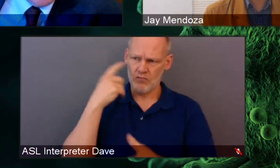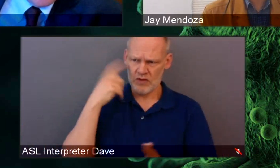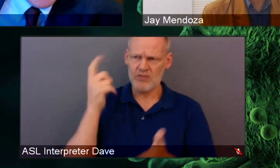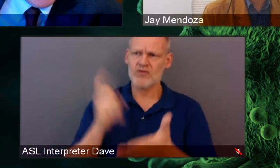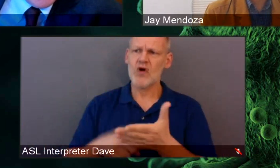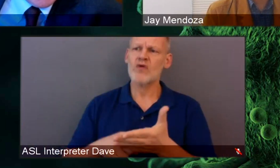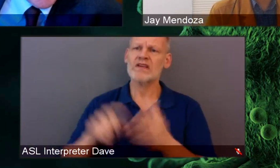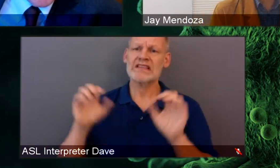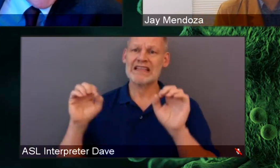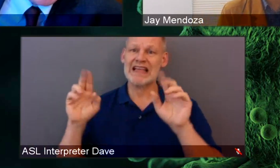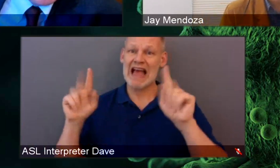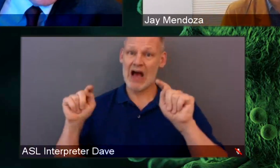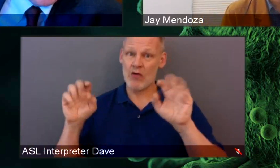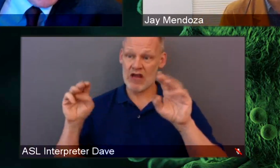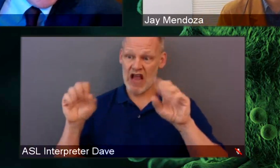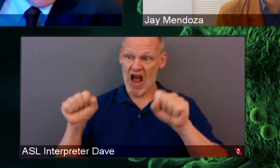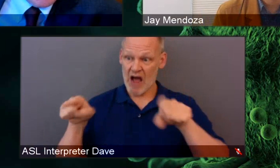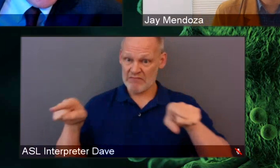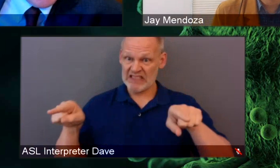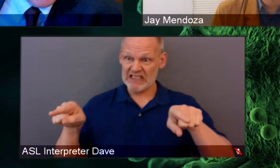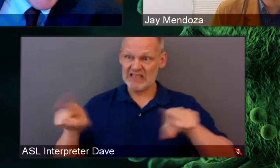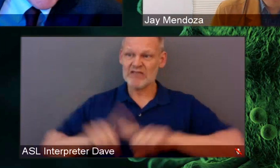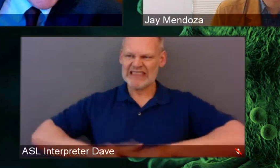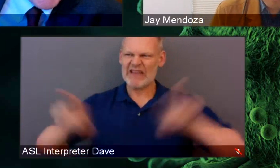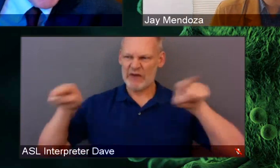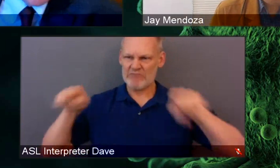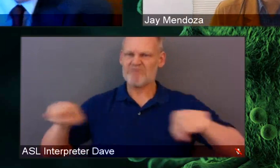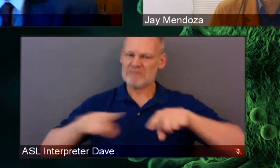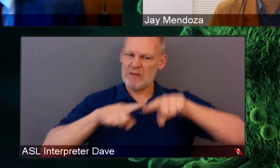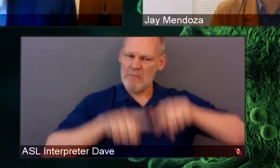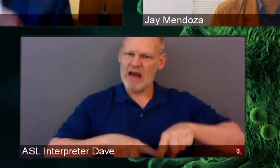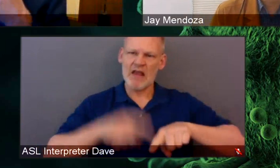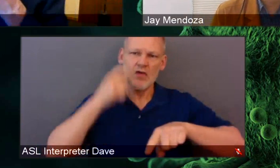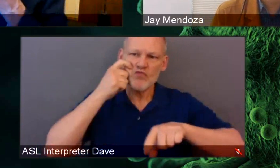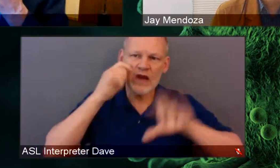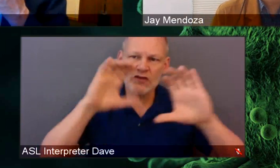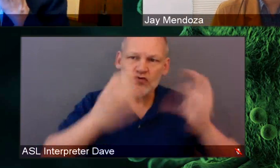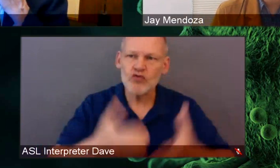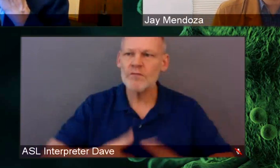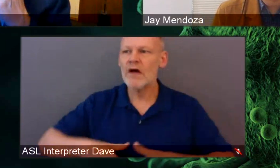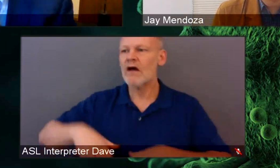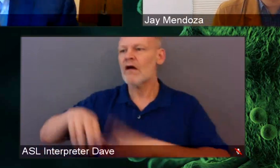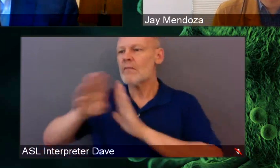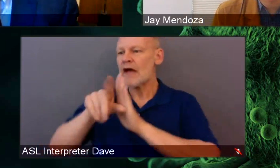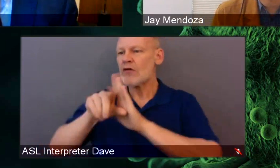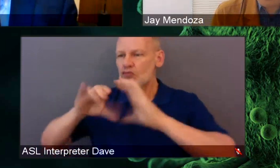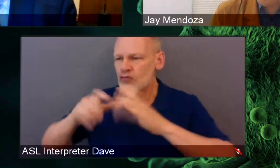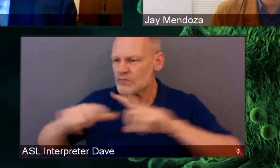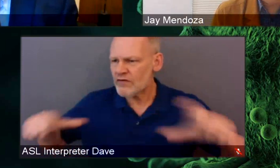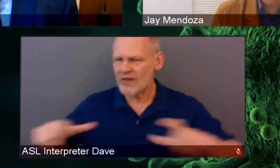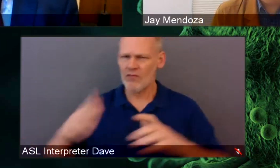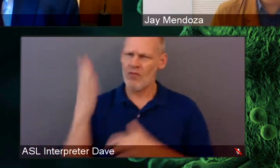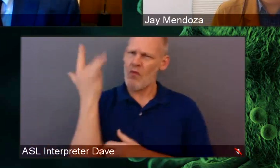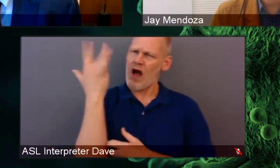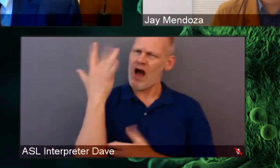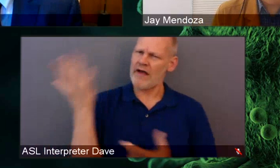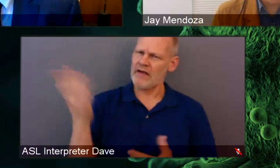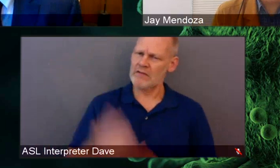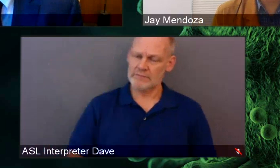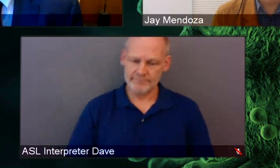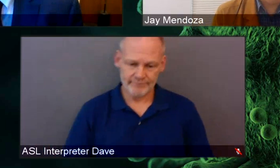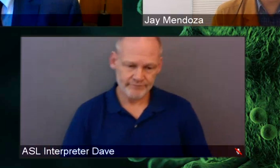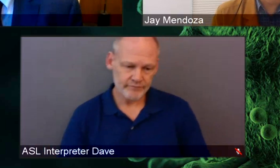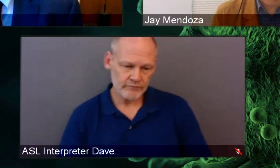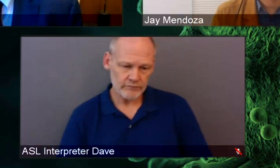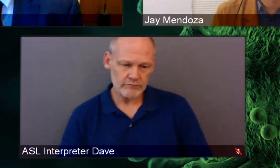across different racial and ethnic groups in the U.S.? Sure. So there's many reasons. I